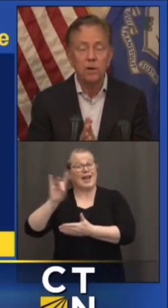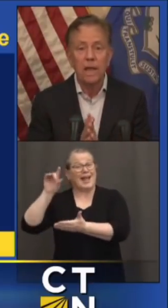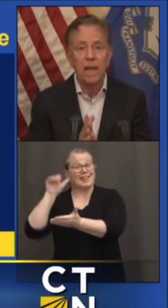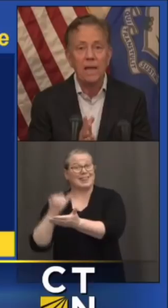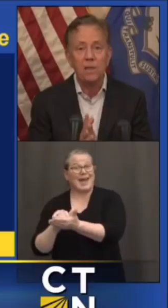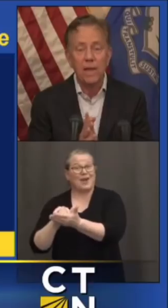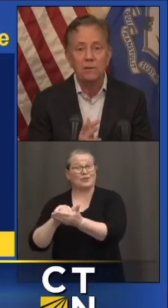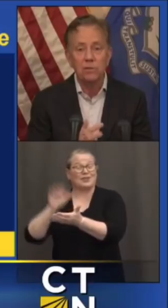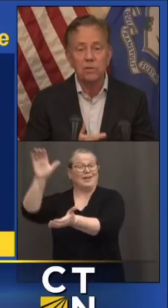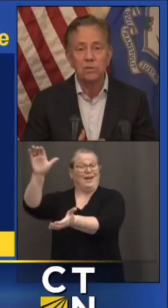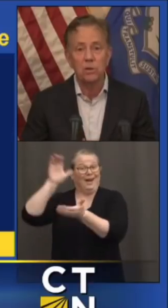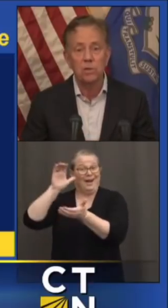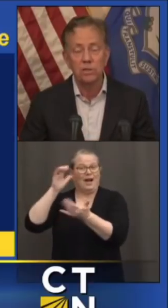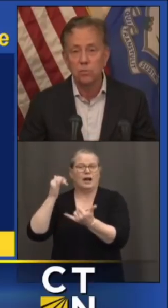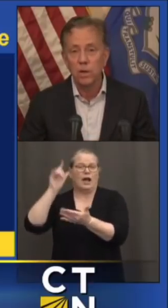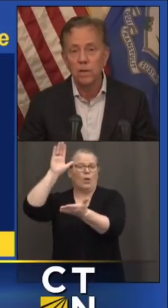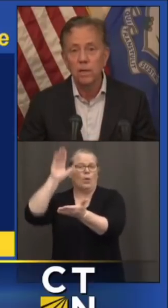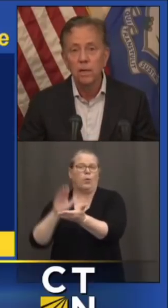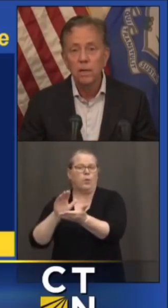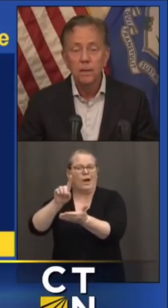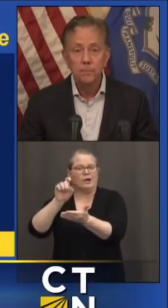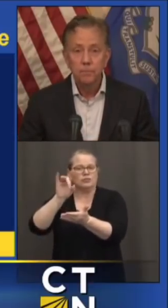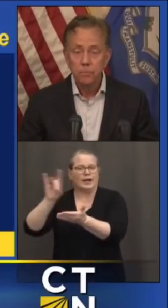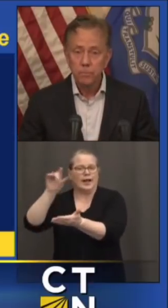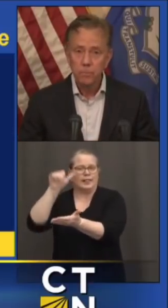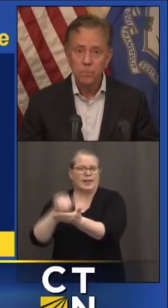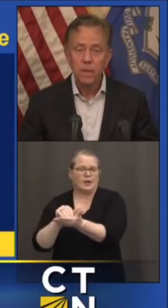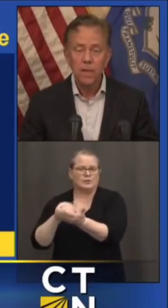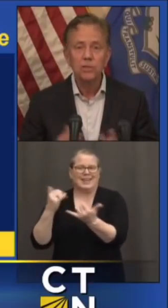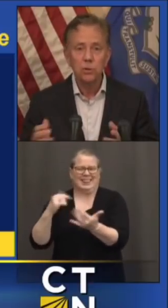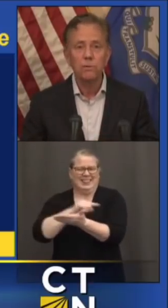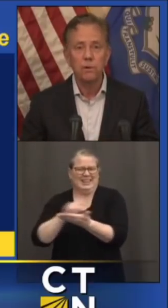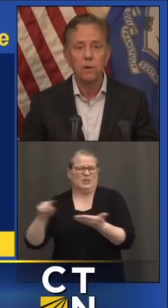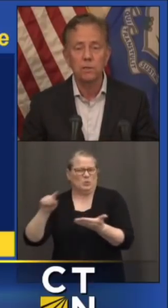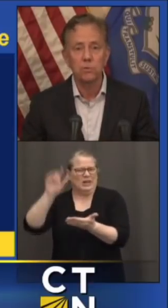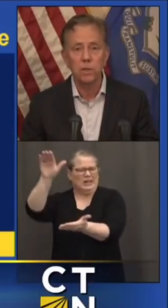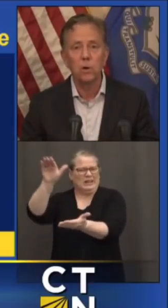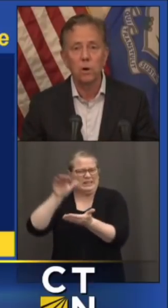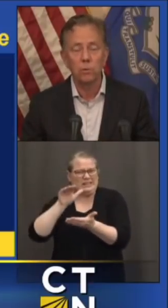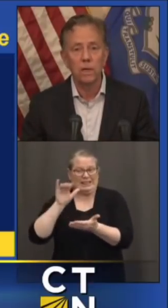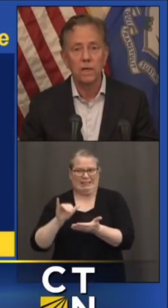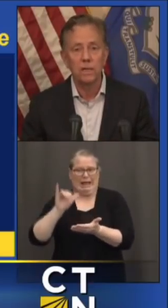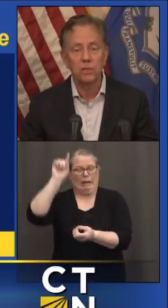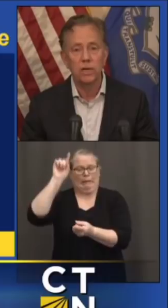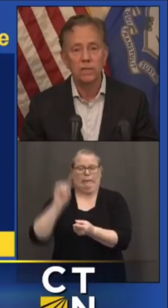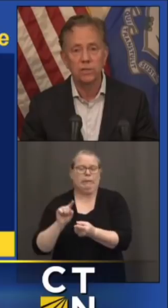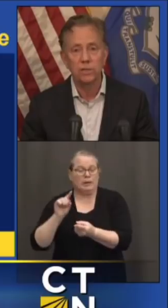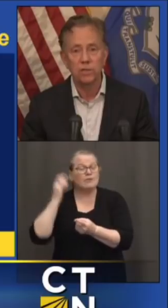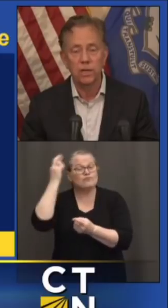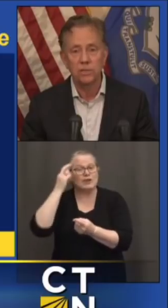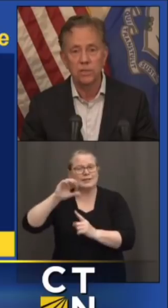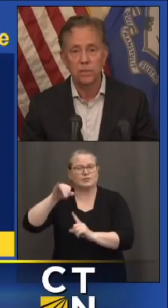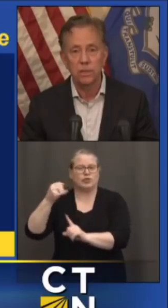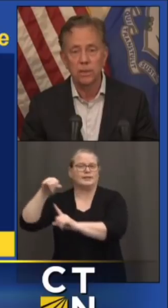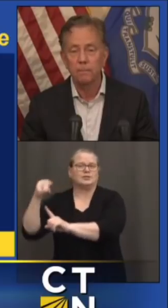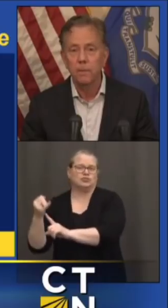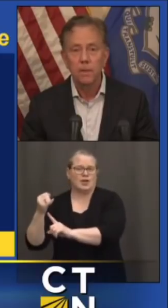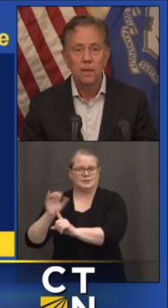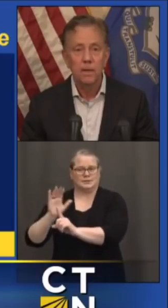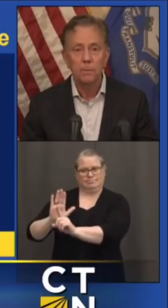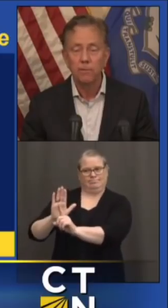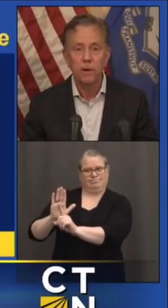about 180,000 or so this week. That shortfall is really all related to Johnson & Johnson,